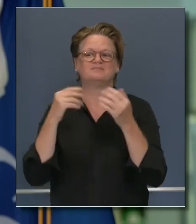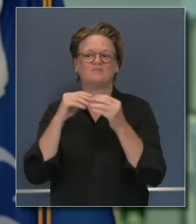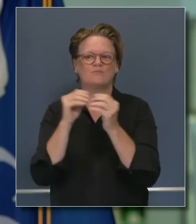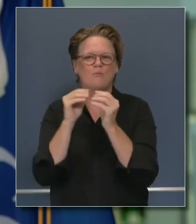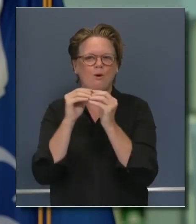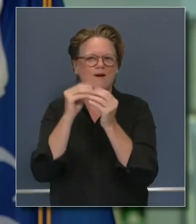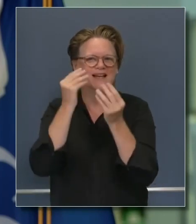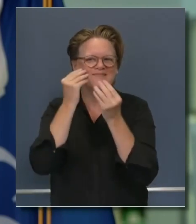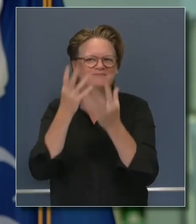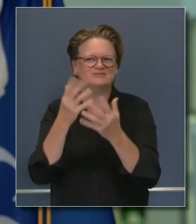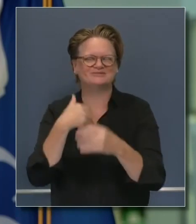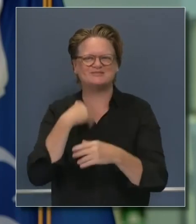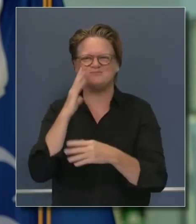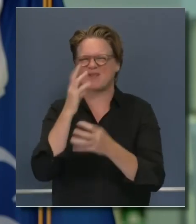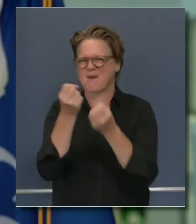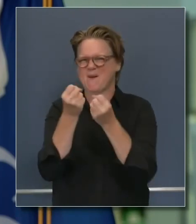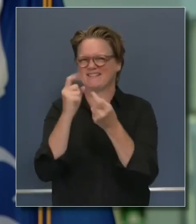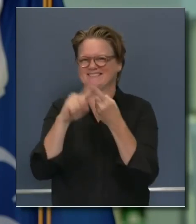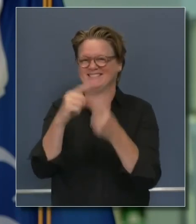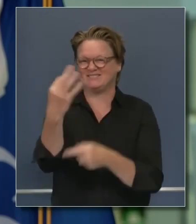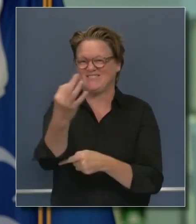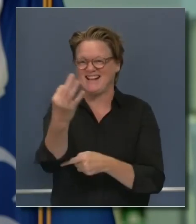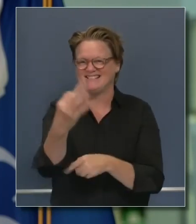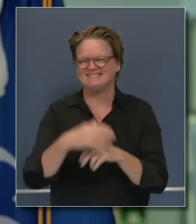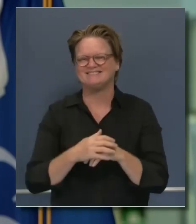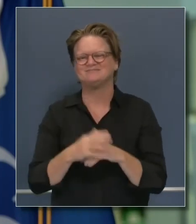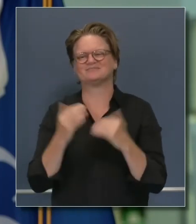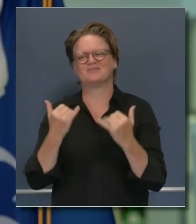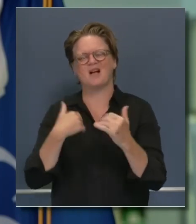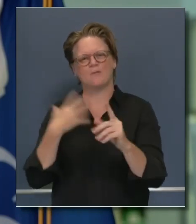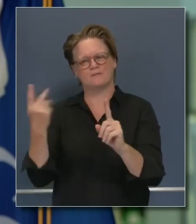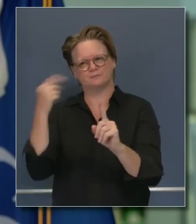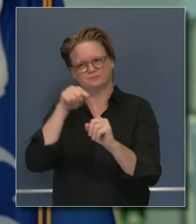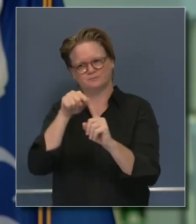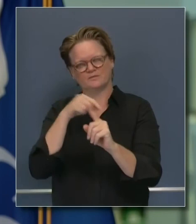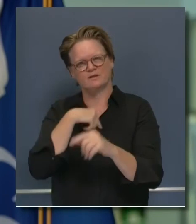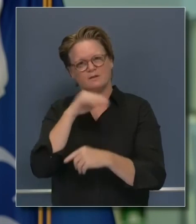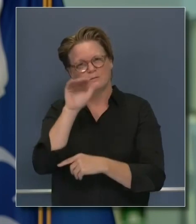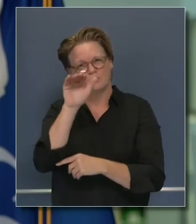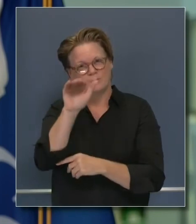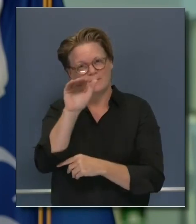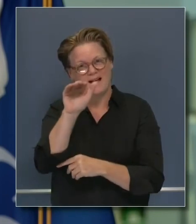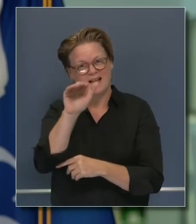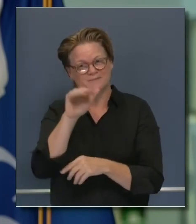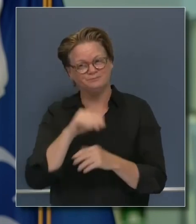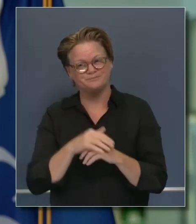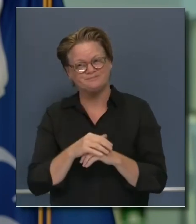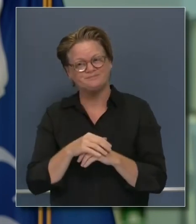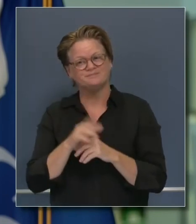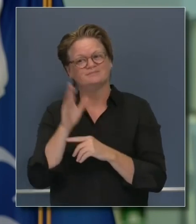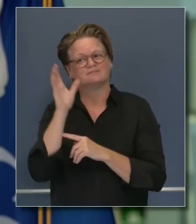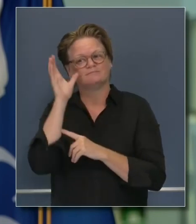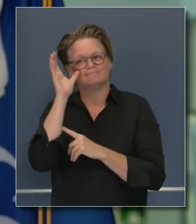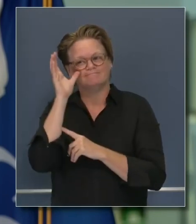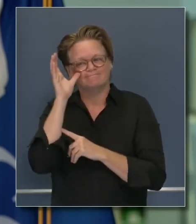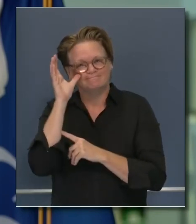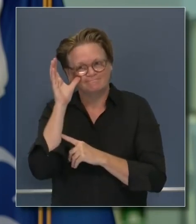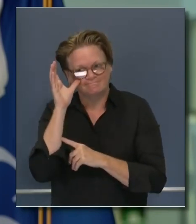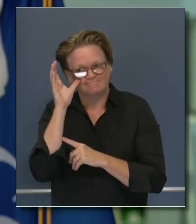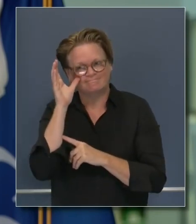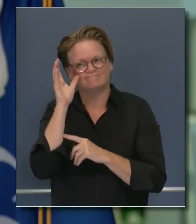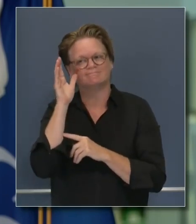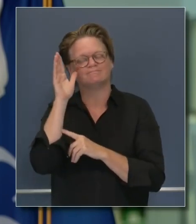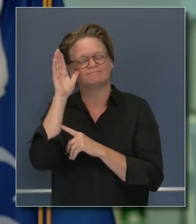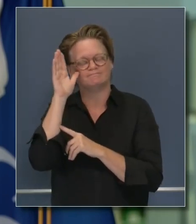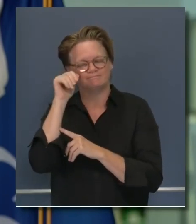I want to continue to remind everybody importance of being vigilant, not only in terms of listening to those experts. If you're being told